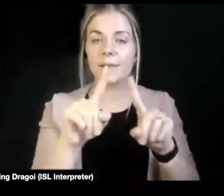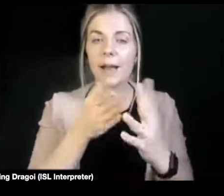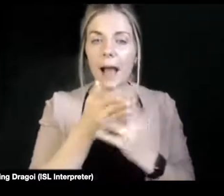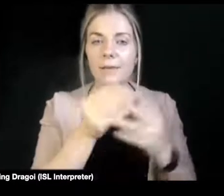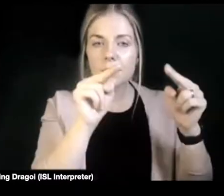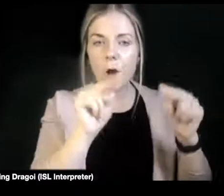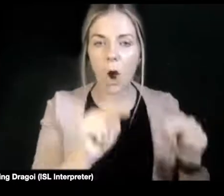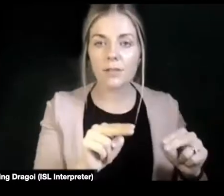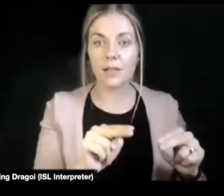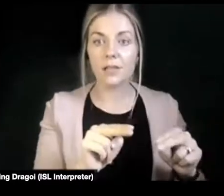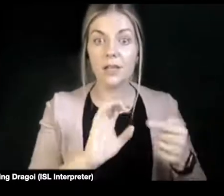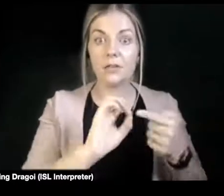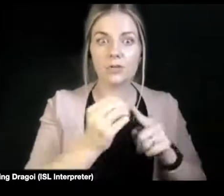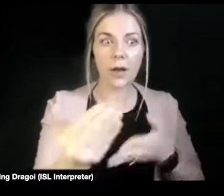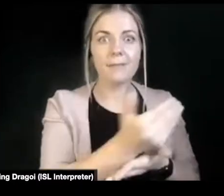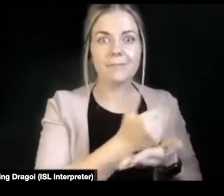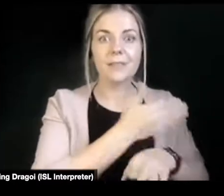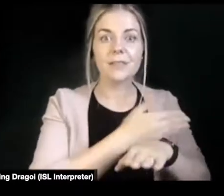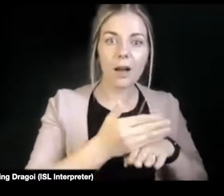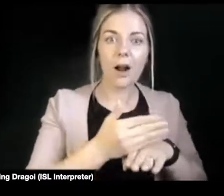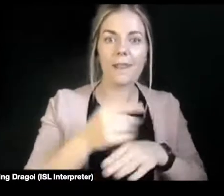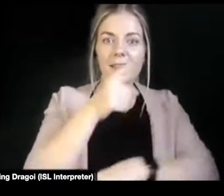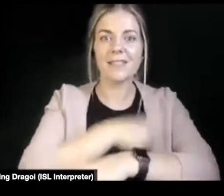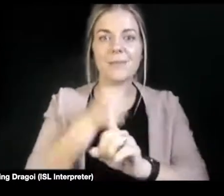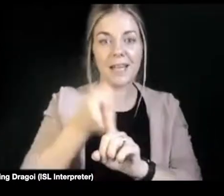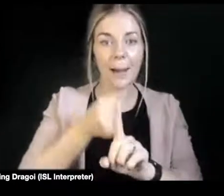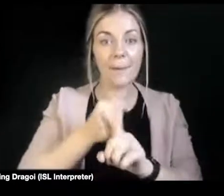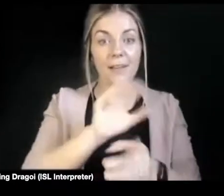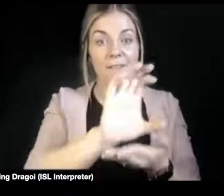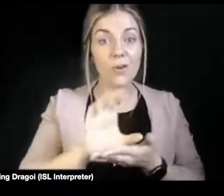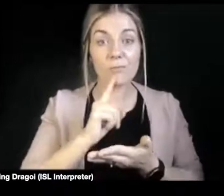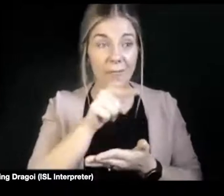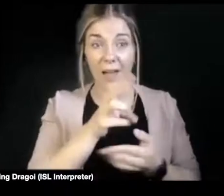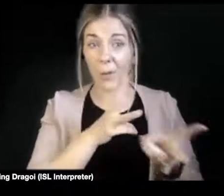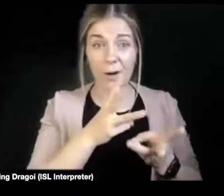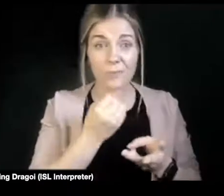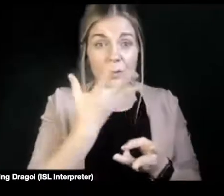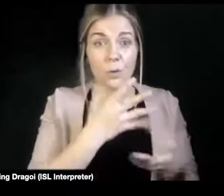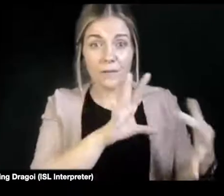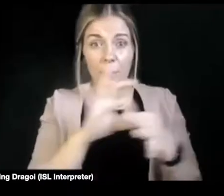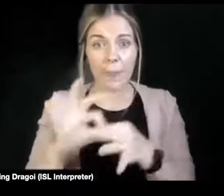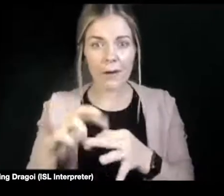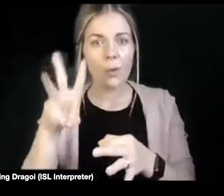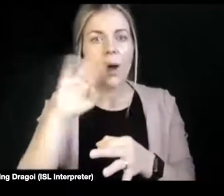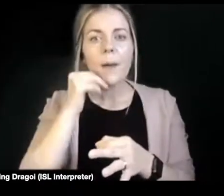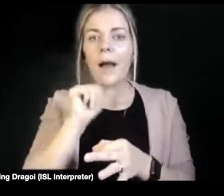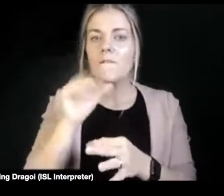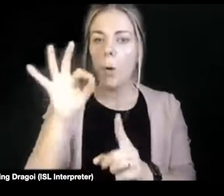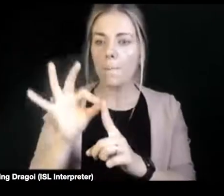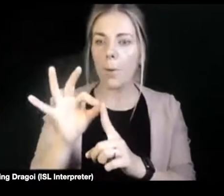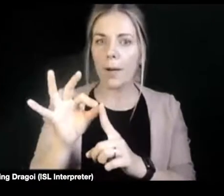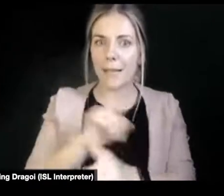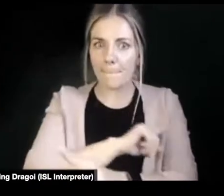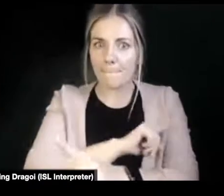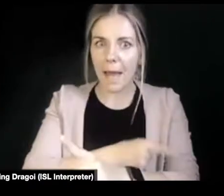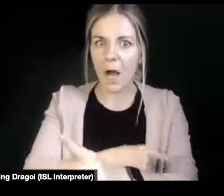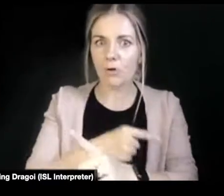disability campaign. But actually what we found is it works beautifully because there's no point empowering lots of disabled people to go out and be